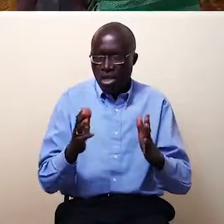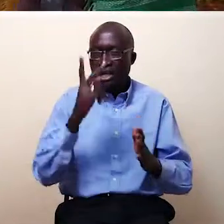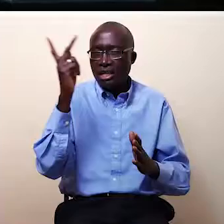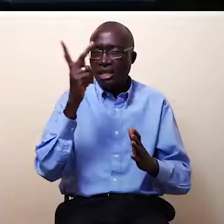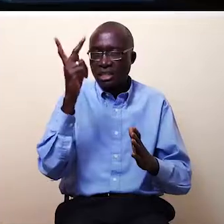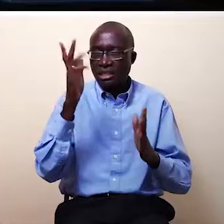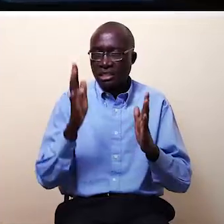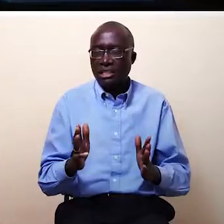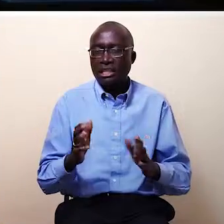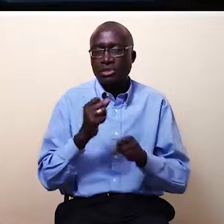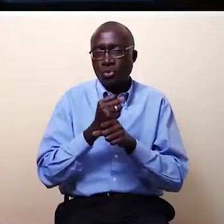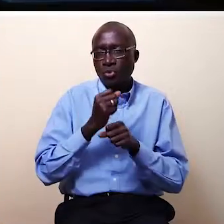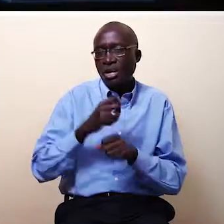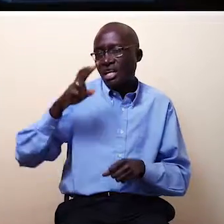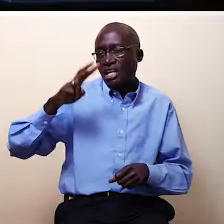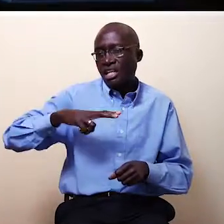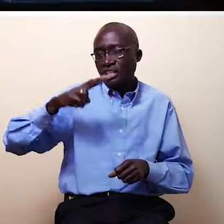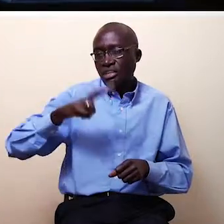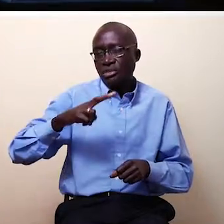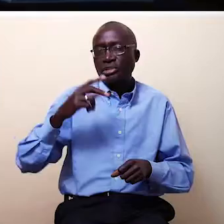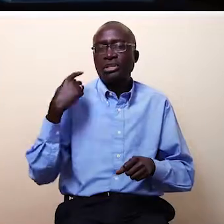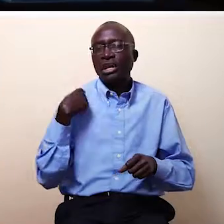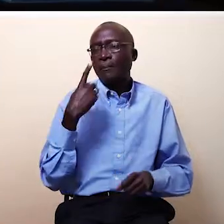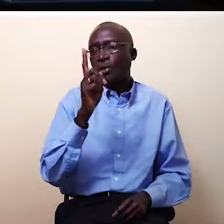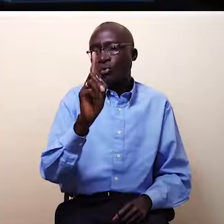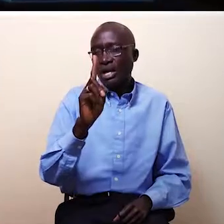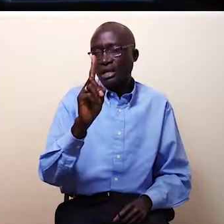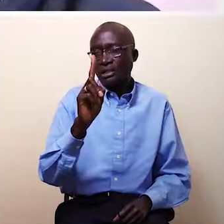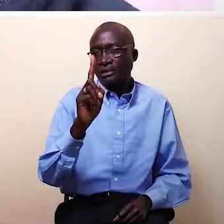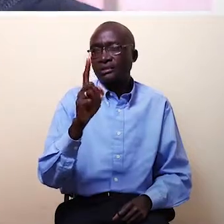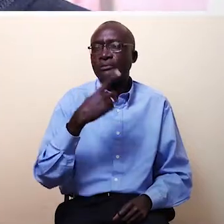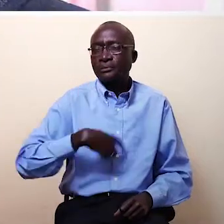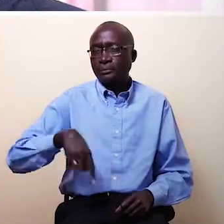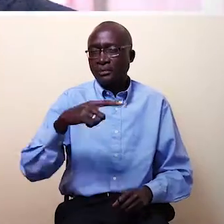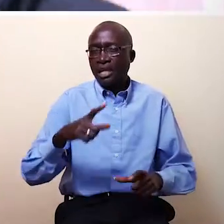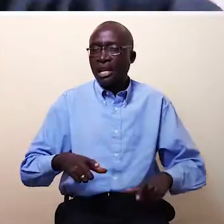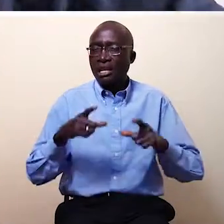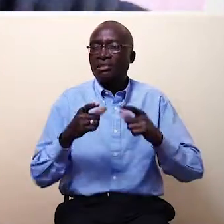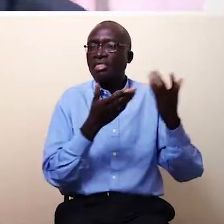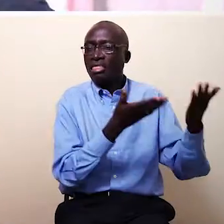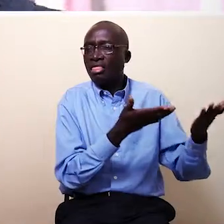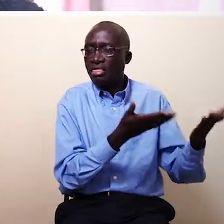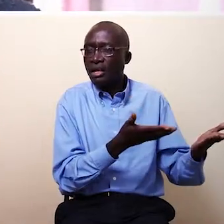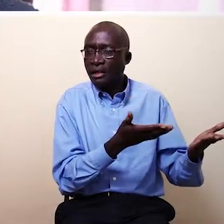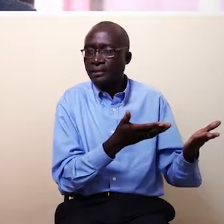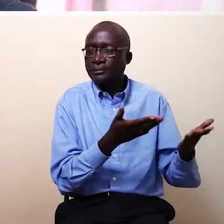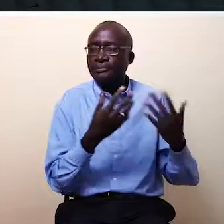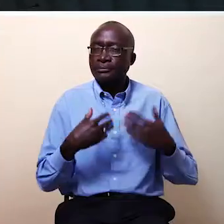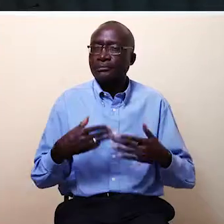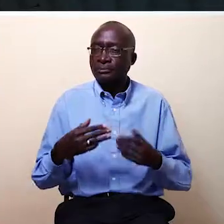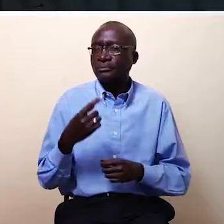Kenyans have a work ethic or a work attitude that is second to none across East Africa. Every time we have gone time, we have become a country